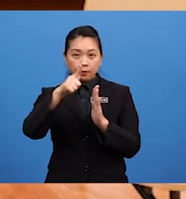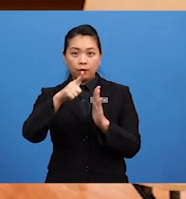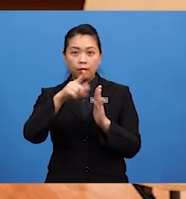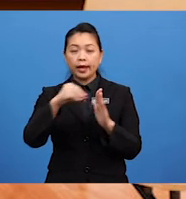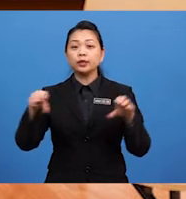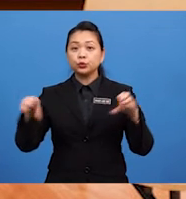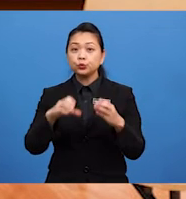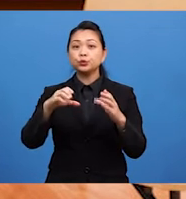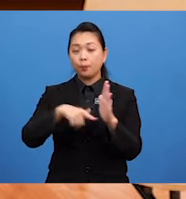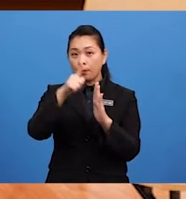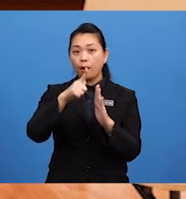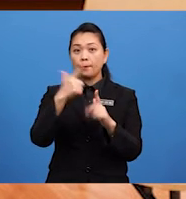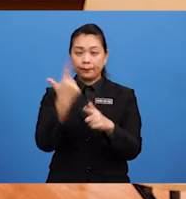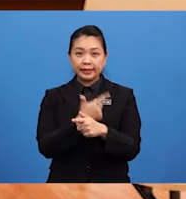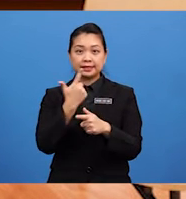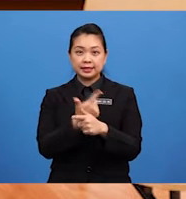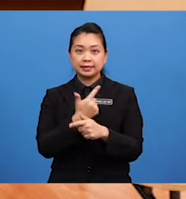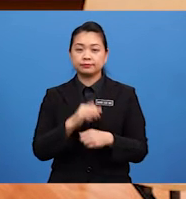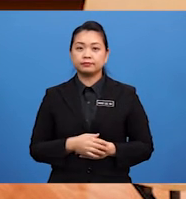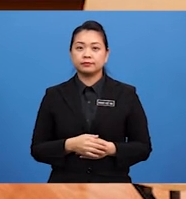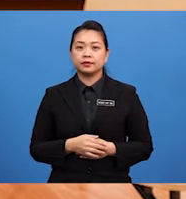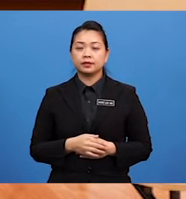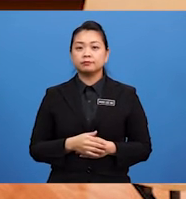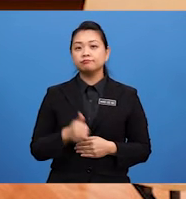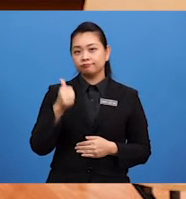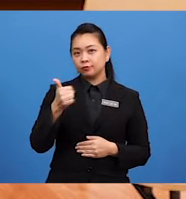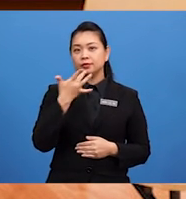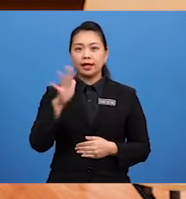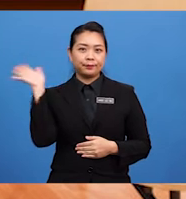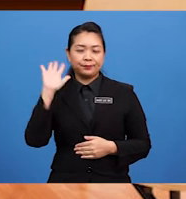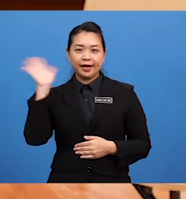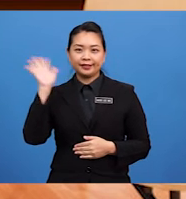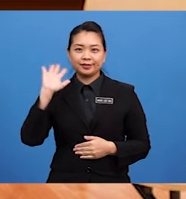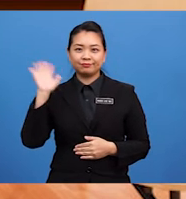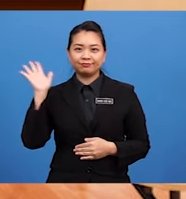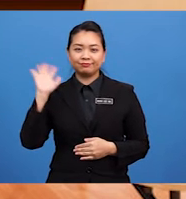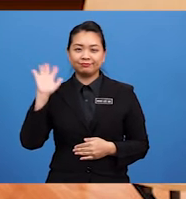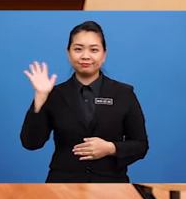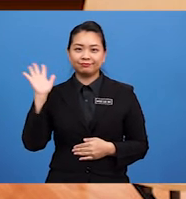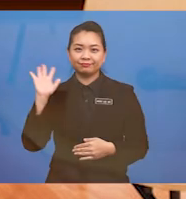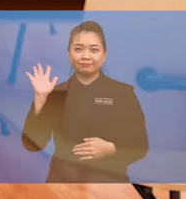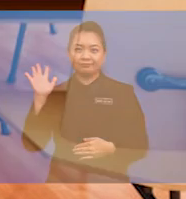And Do More Practice Good Luck And Bye Everyone